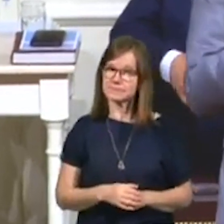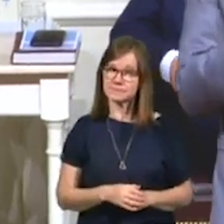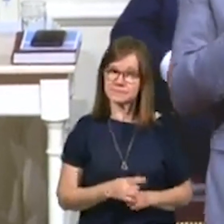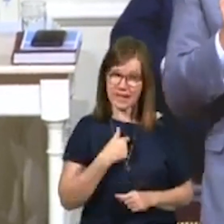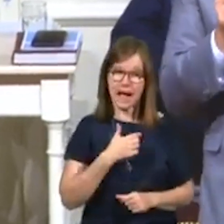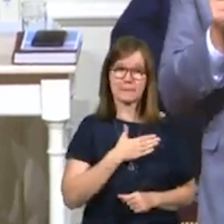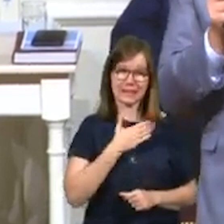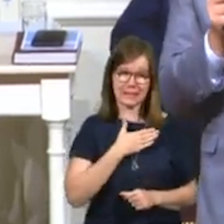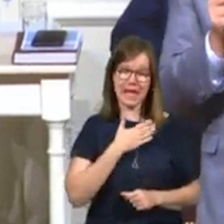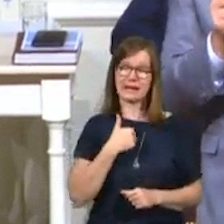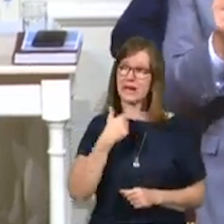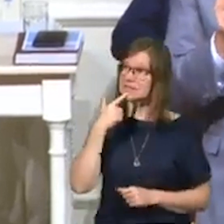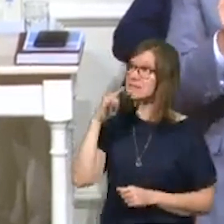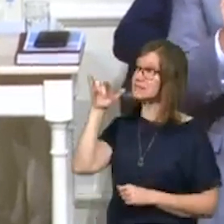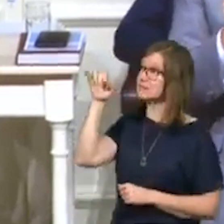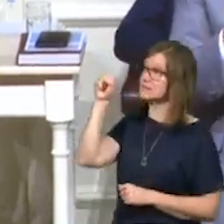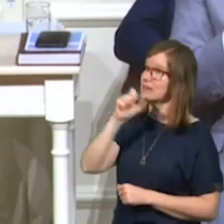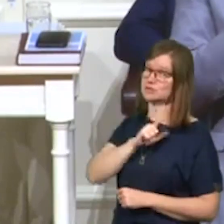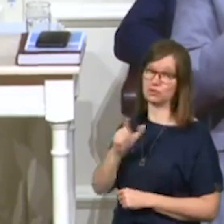I'm glad I said, yes, Lord.